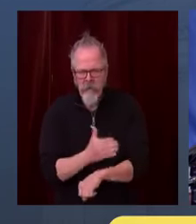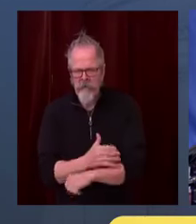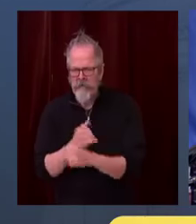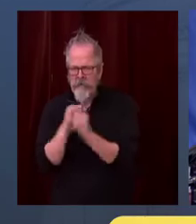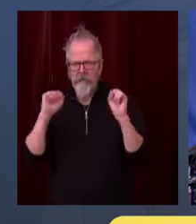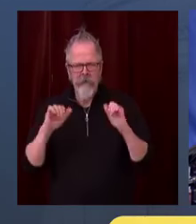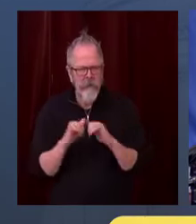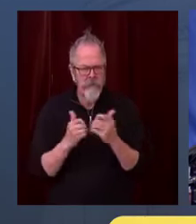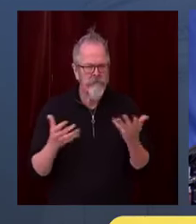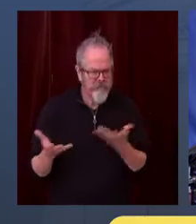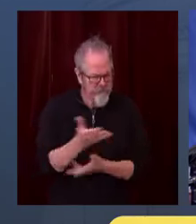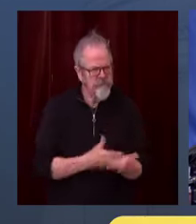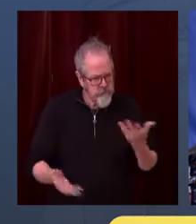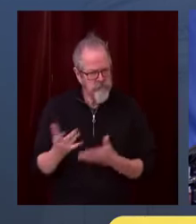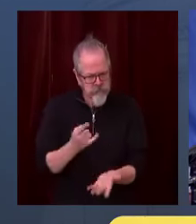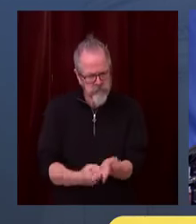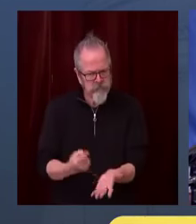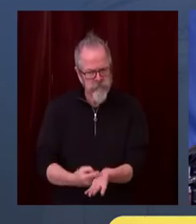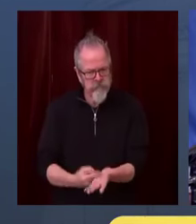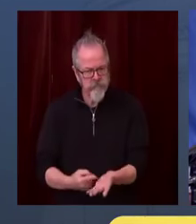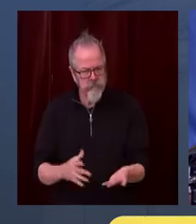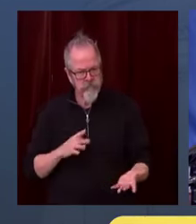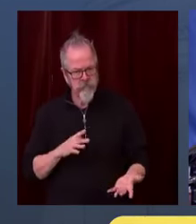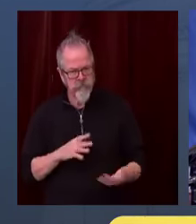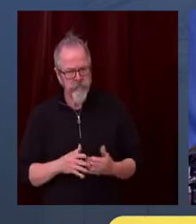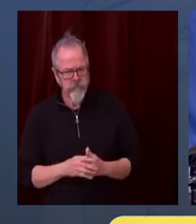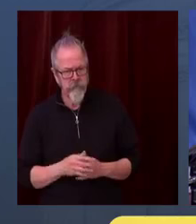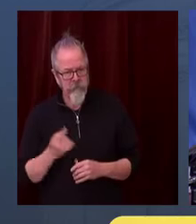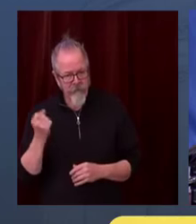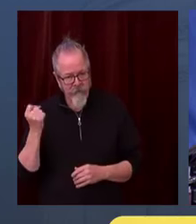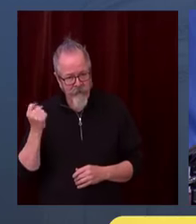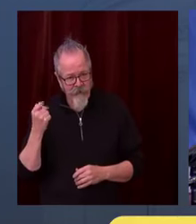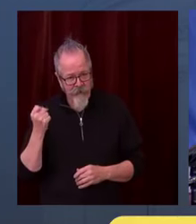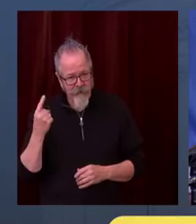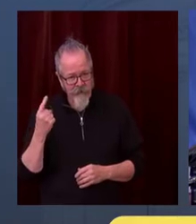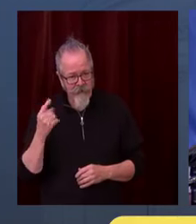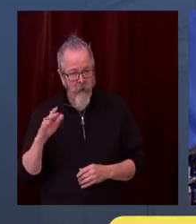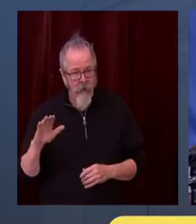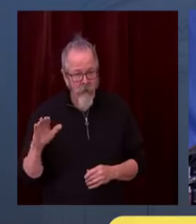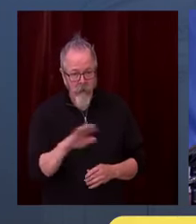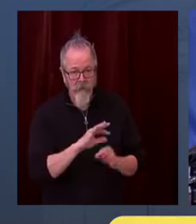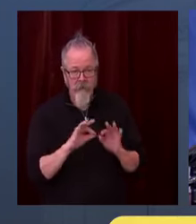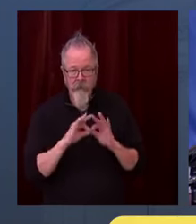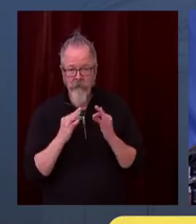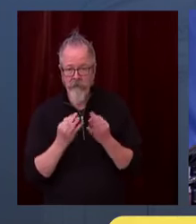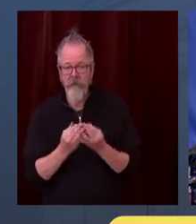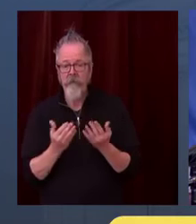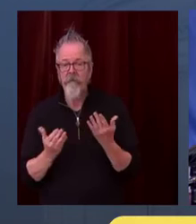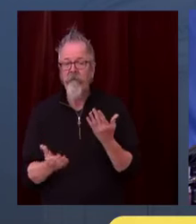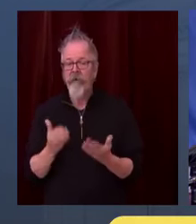members are going to be a lot more persuasive than I am on this subject. And I encourage those conversations.